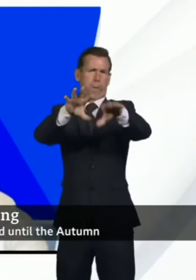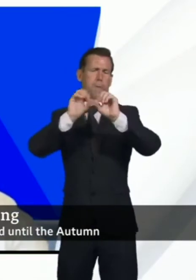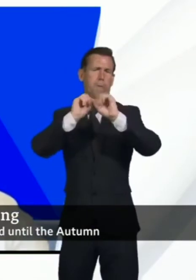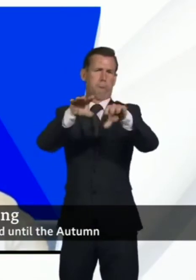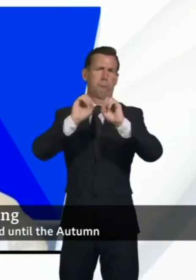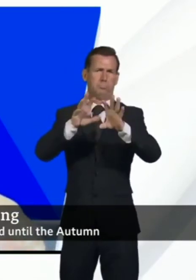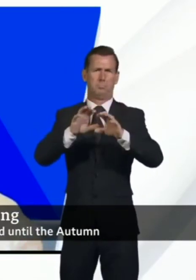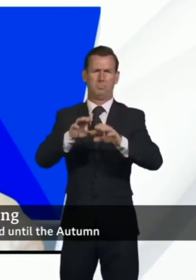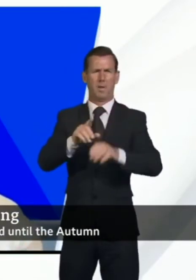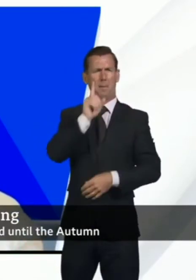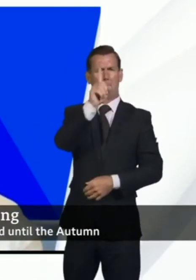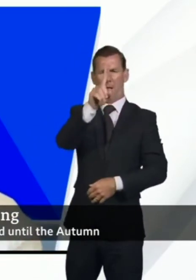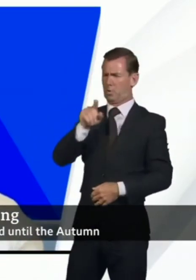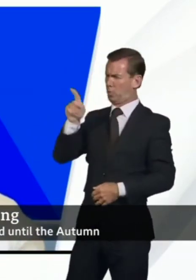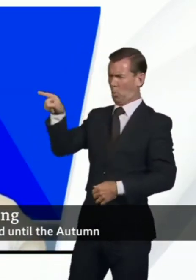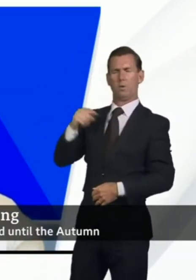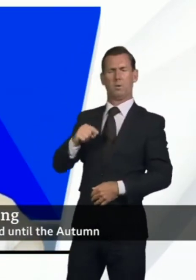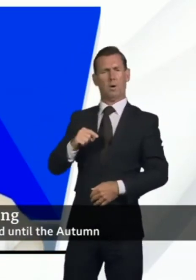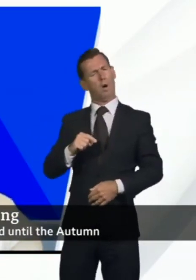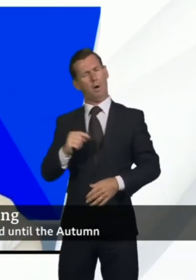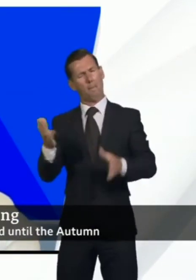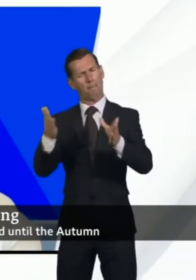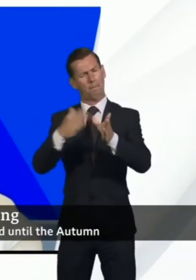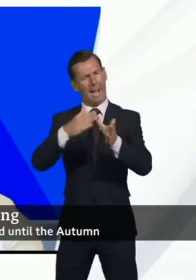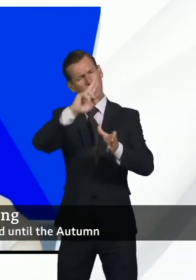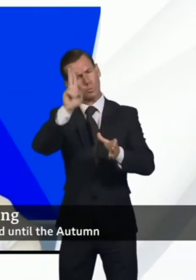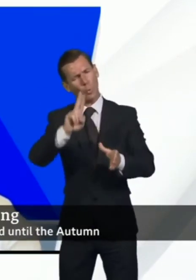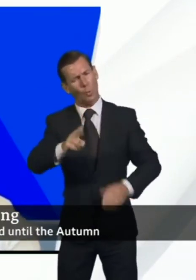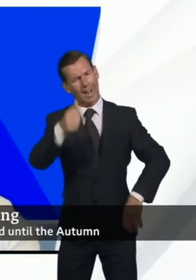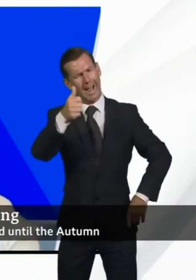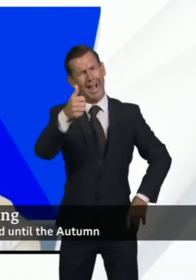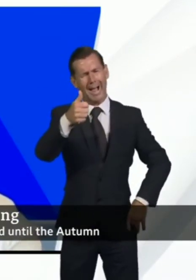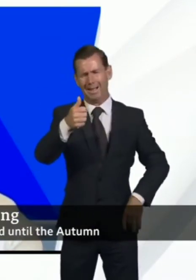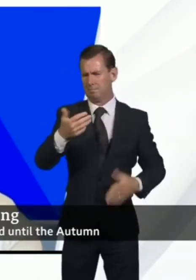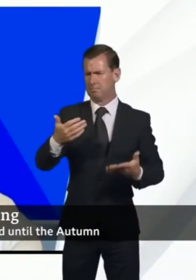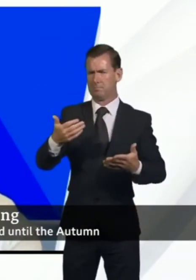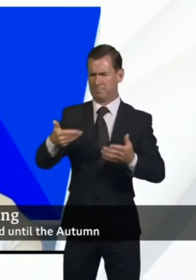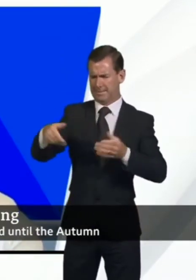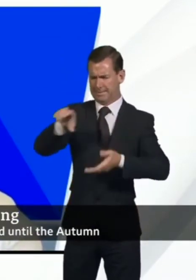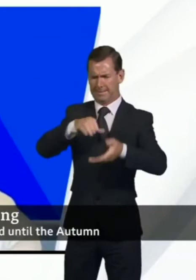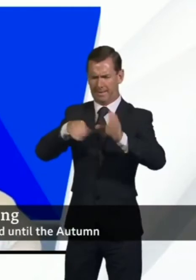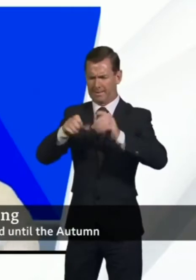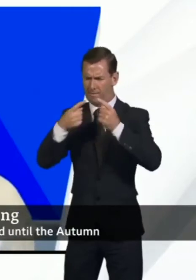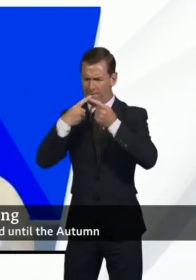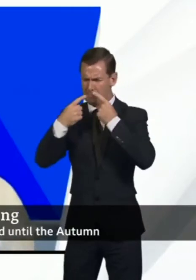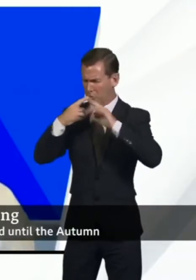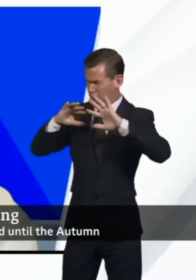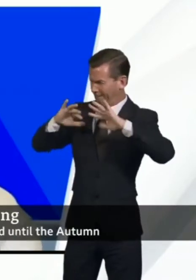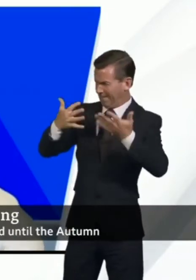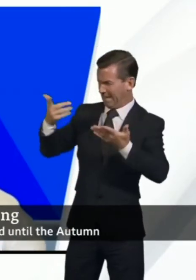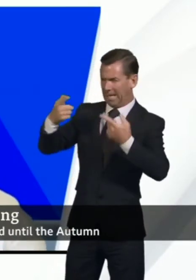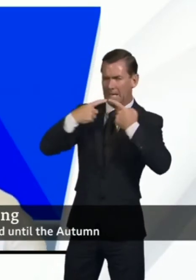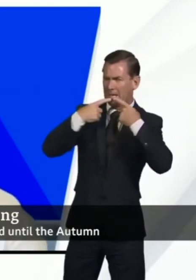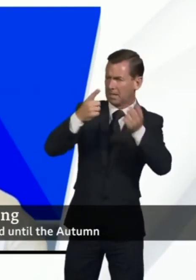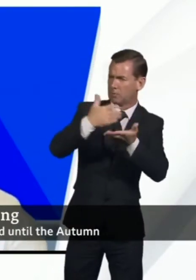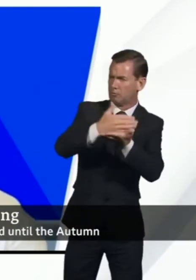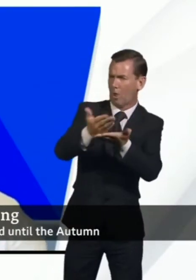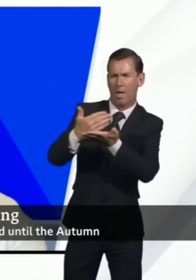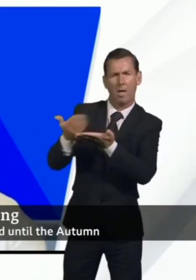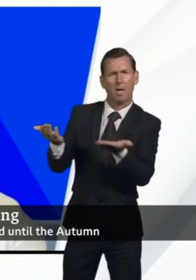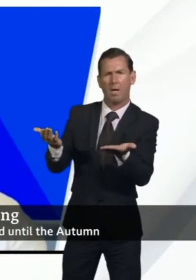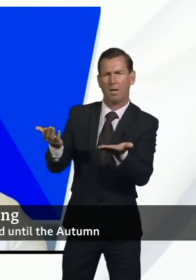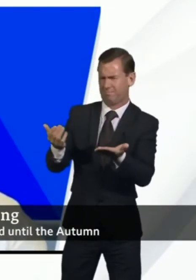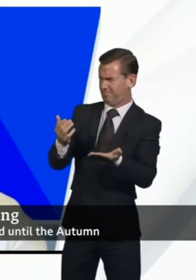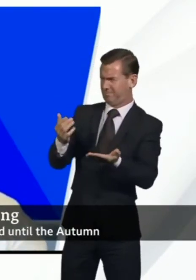send their children back to school without having published the scientific advice on whether it is safe for them to do so. In effect, asking them to